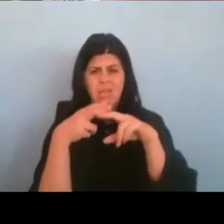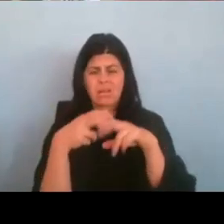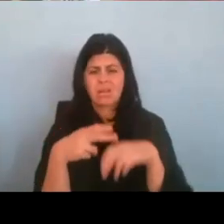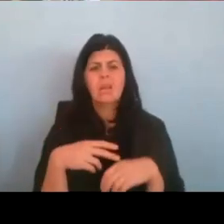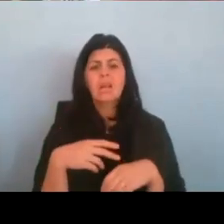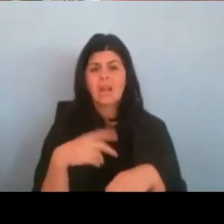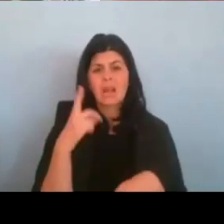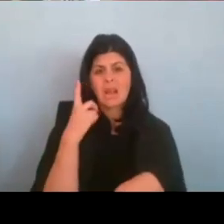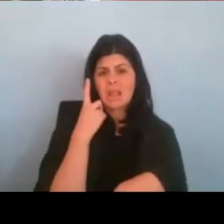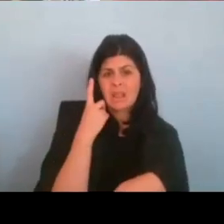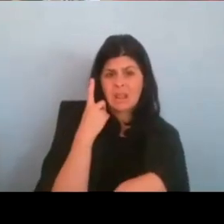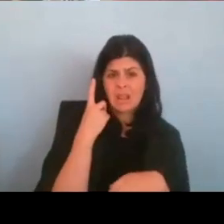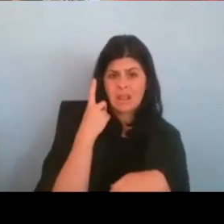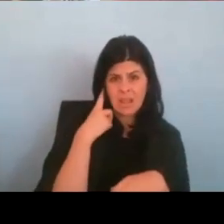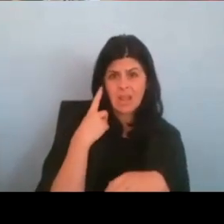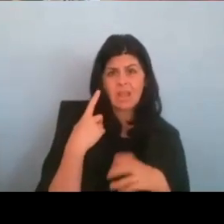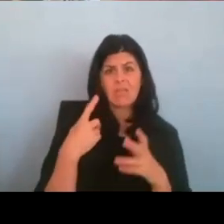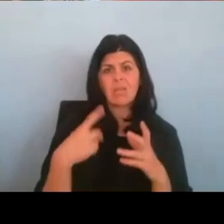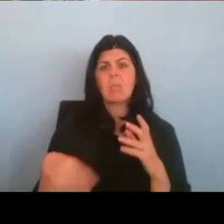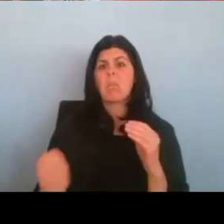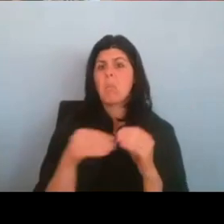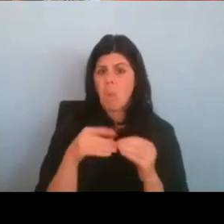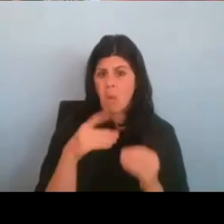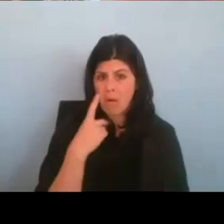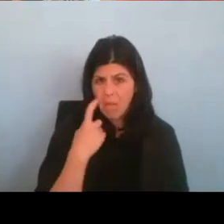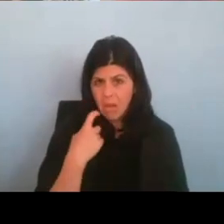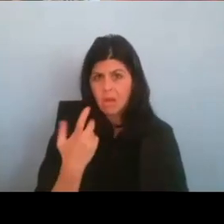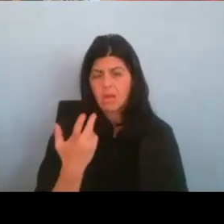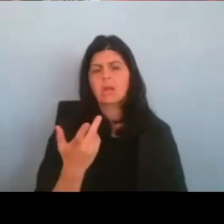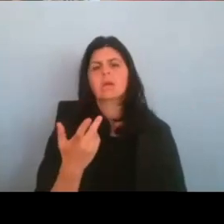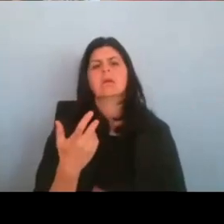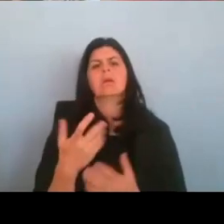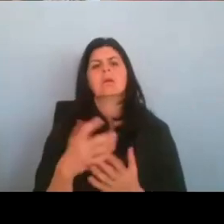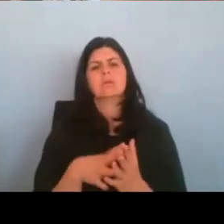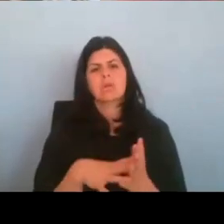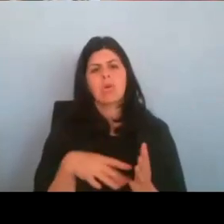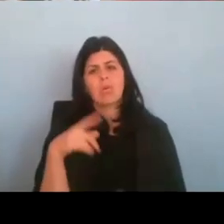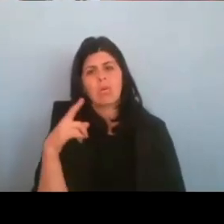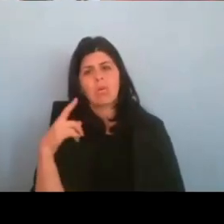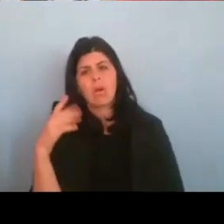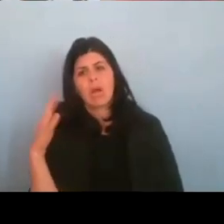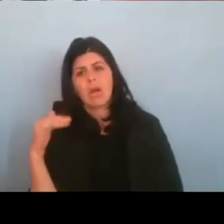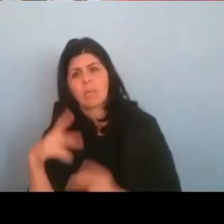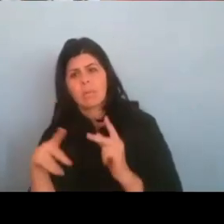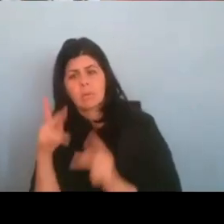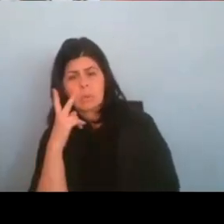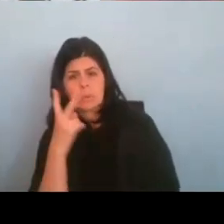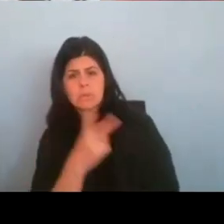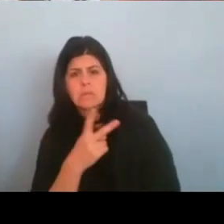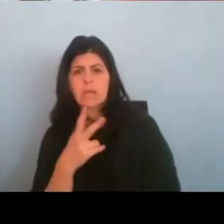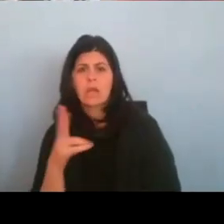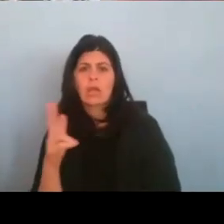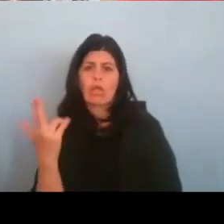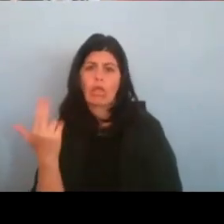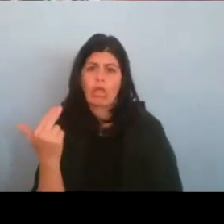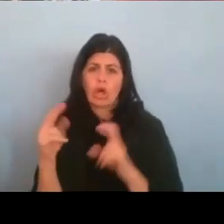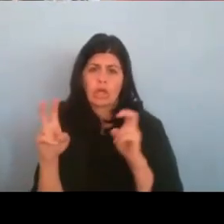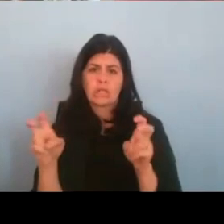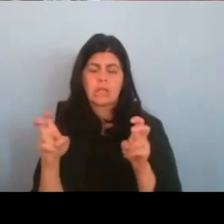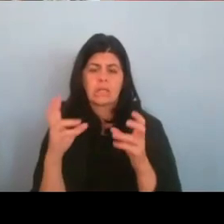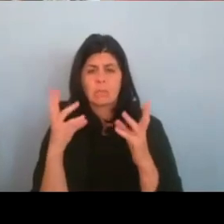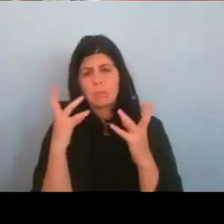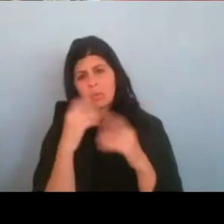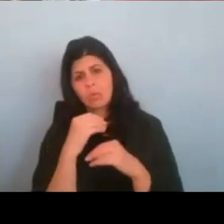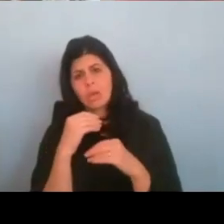as of late. And I hope people who see 13 realize the beauty of Jewish life and disability culture.